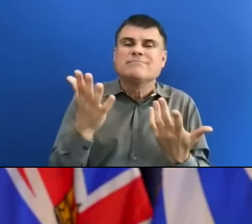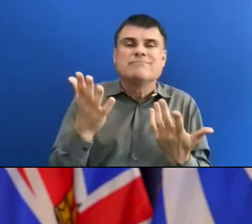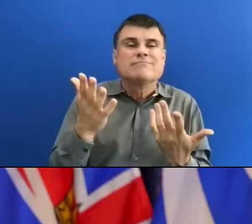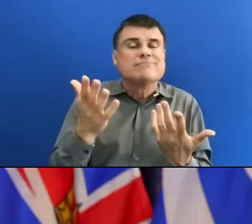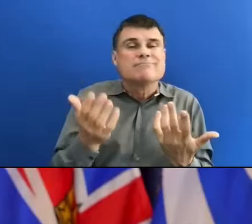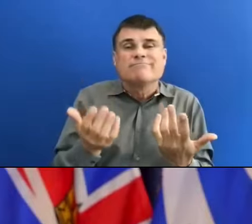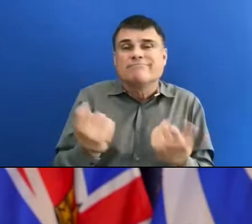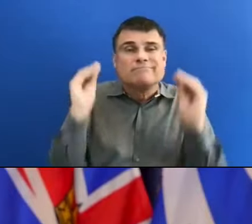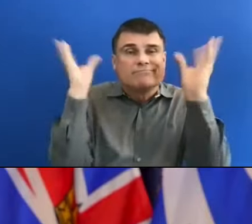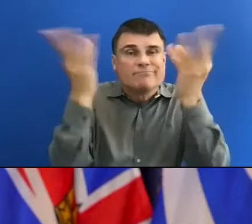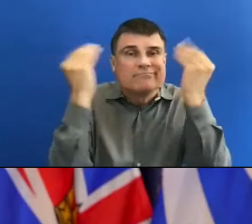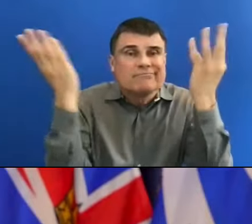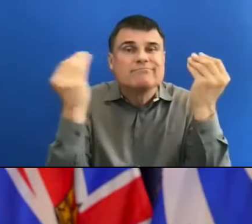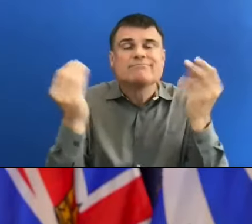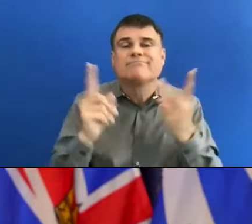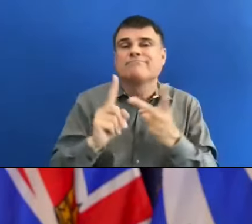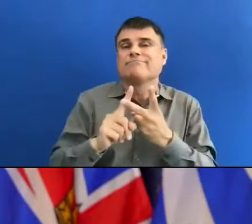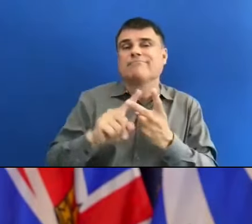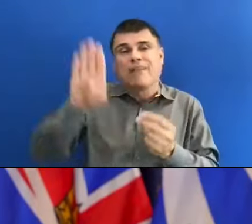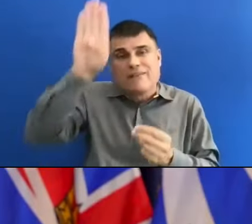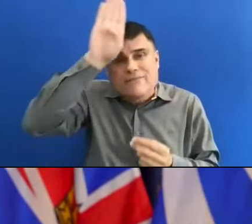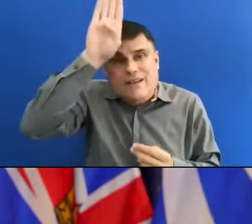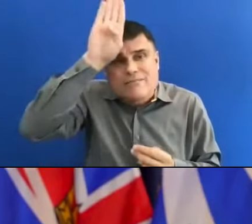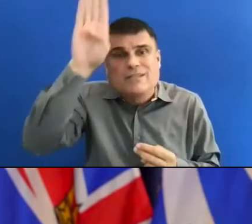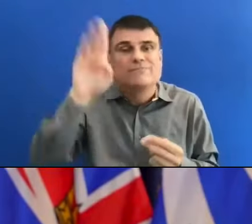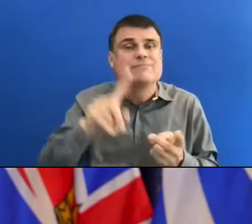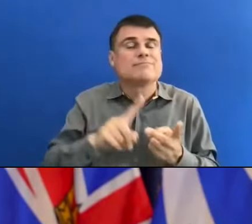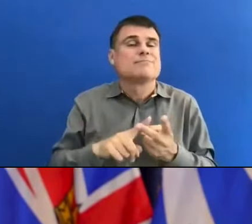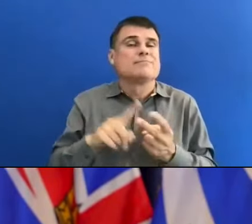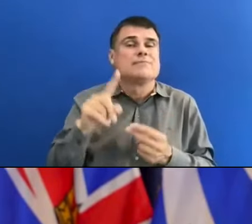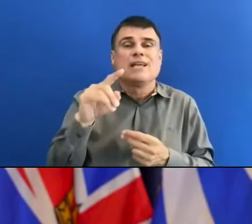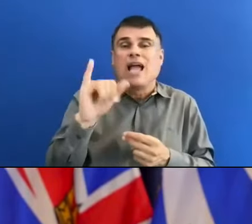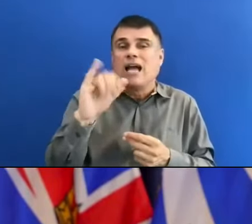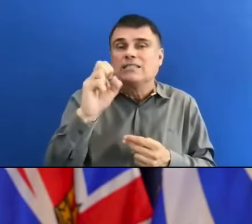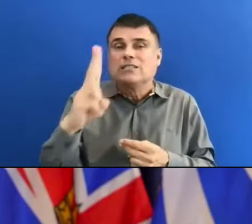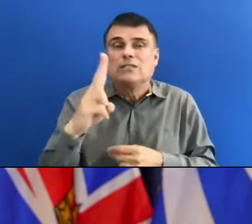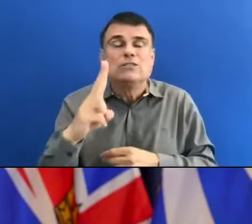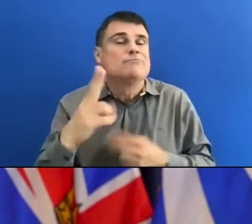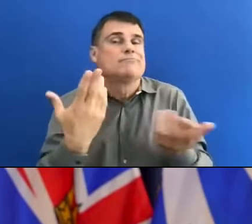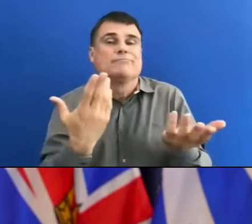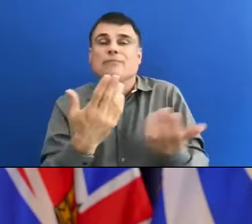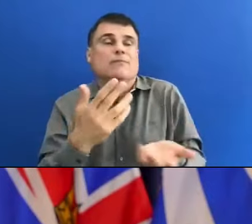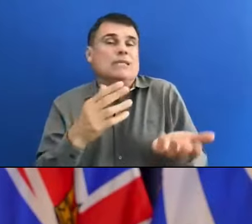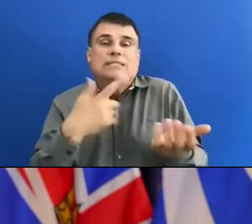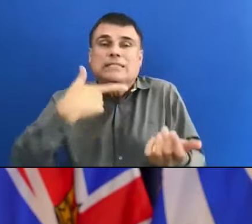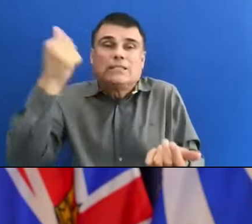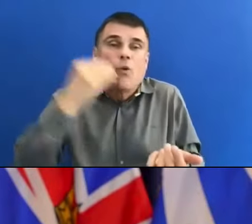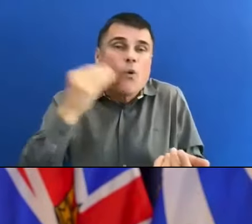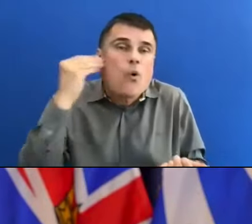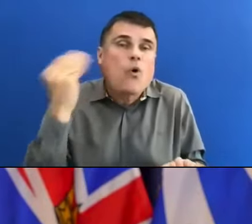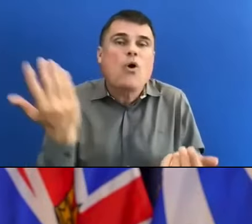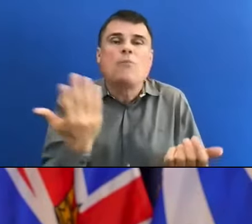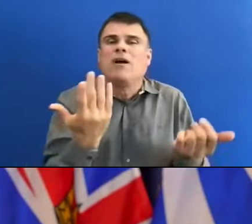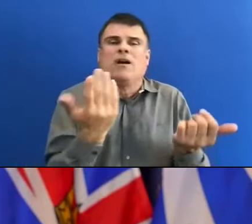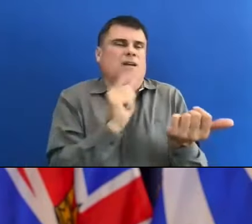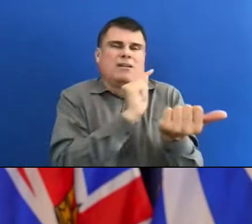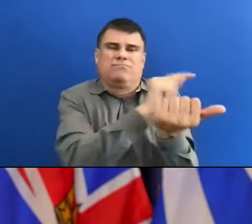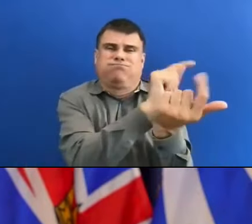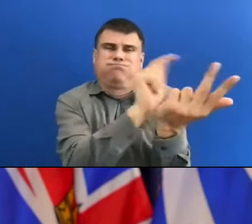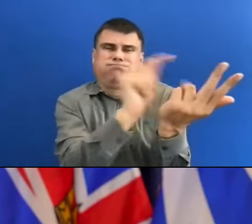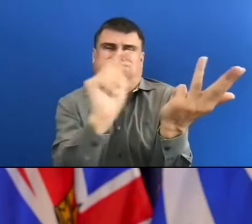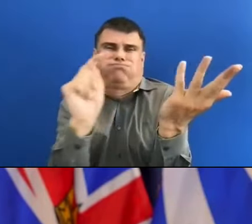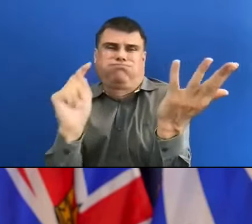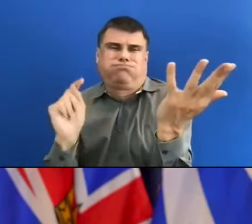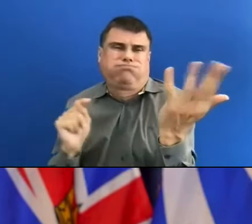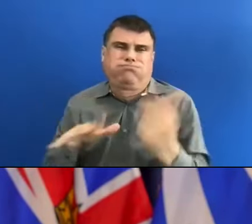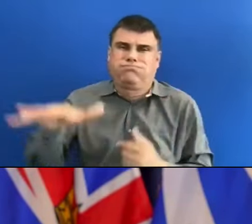people who work in our emergency rooms in acute care and long-term care and community care. I think their work throughout this period of